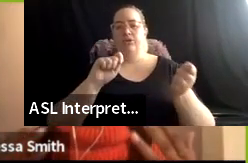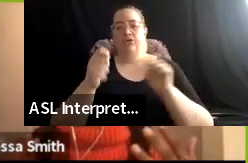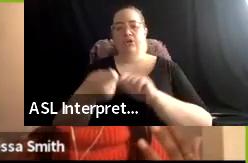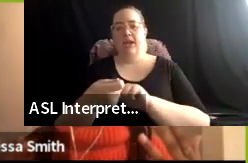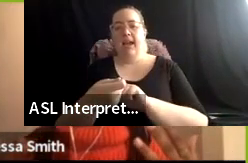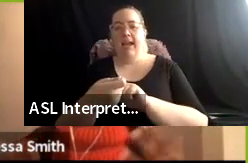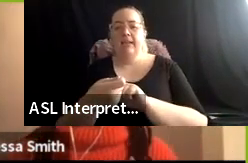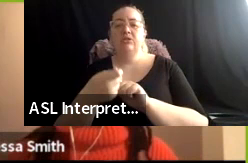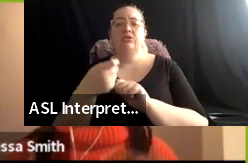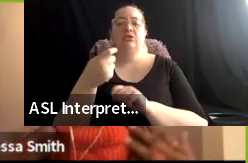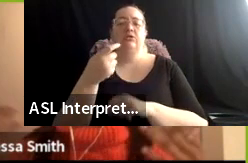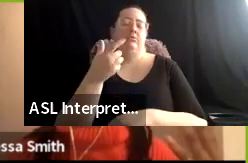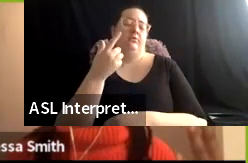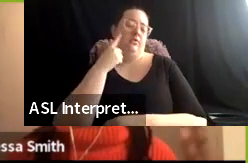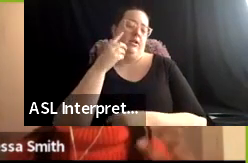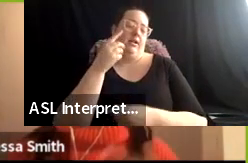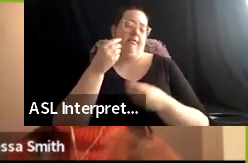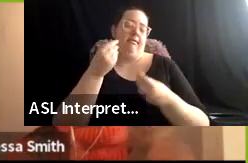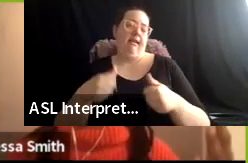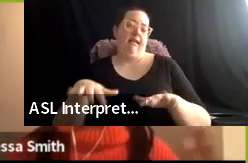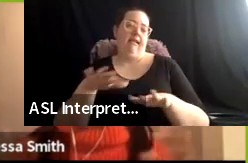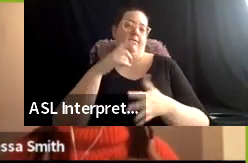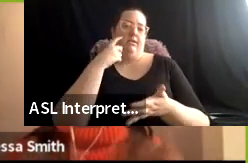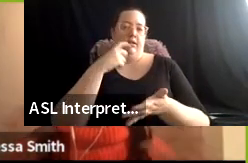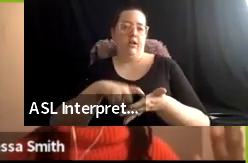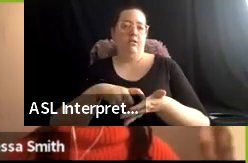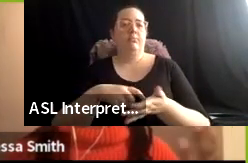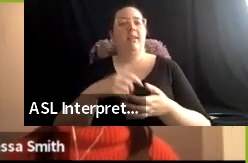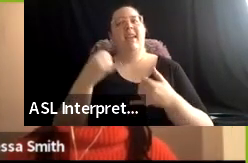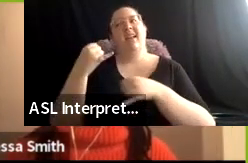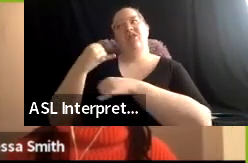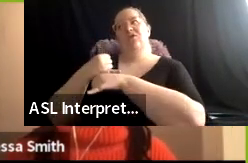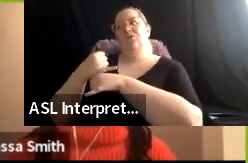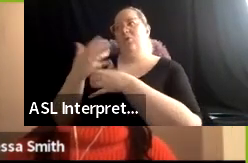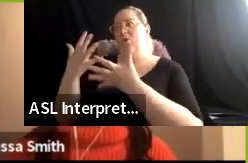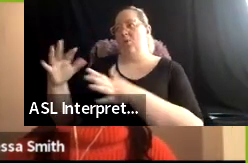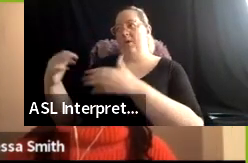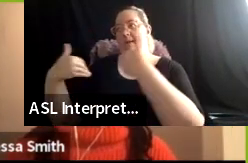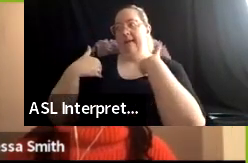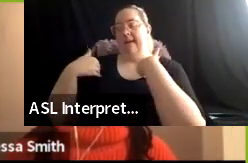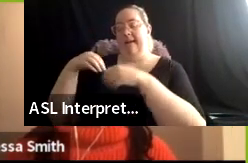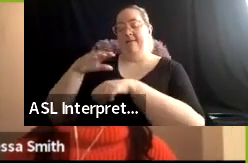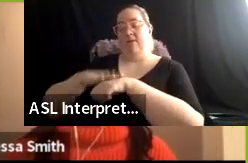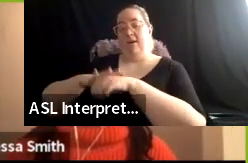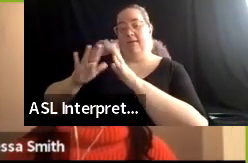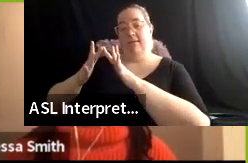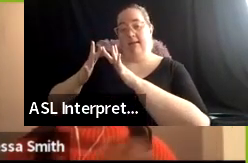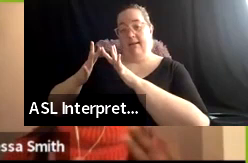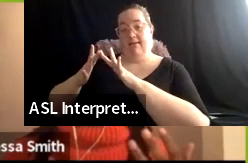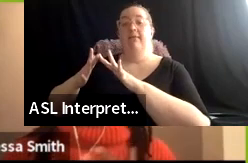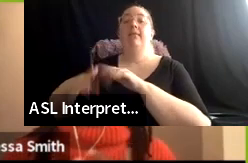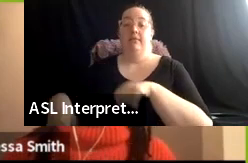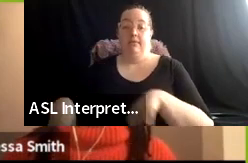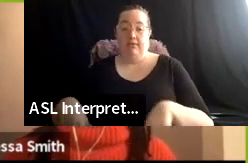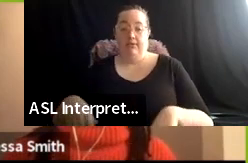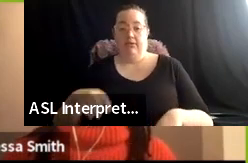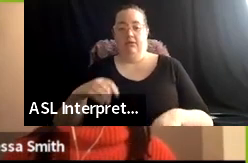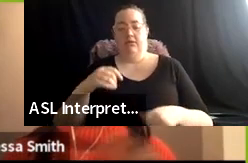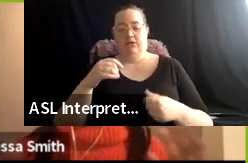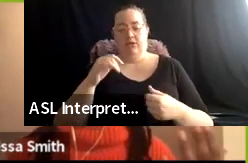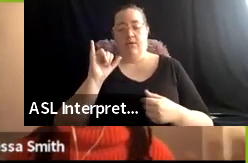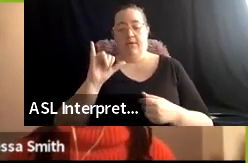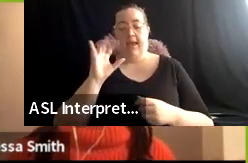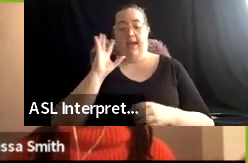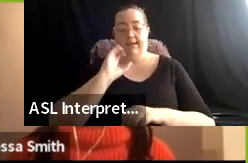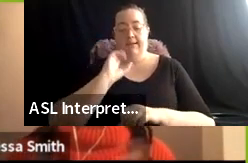specifically that institutions have published and that are currently up on the internet. So what, uh, the, the assignment itself